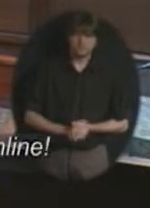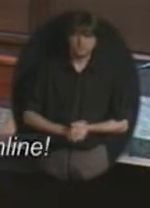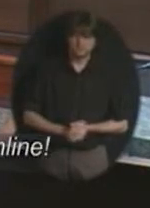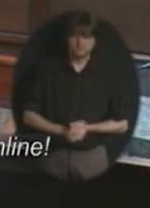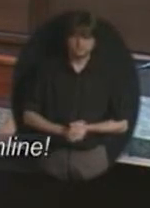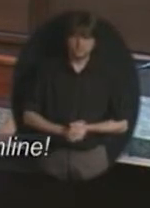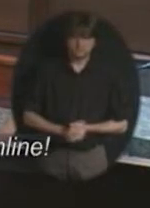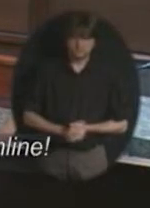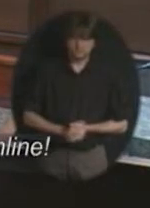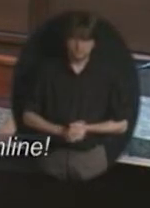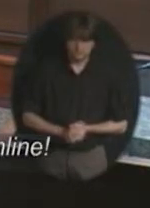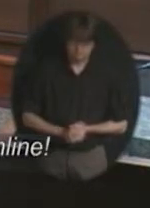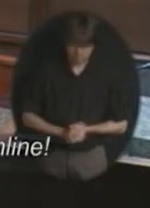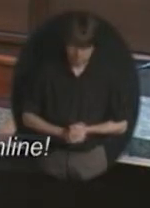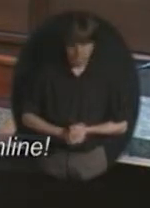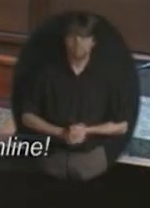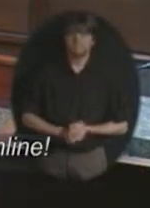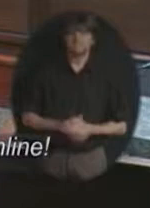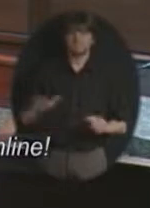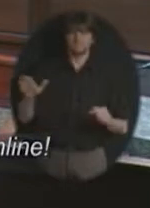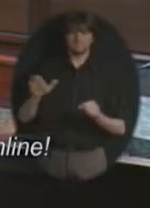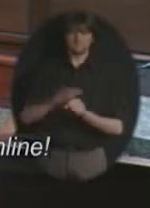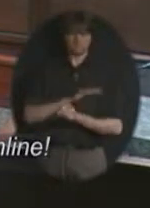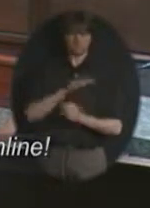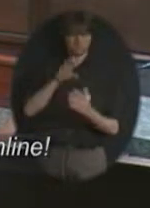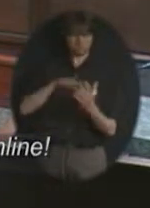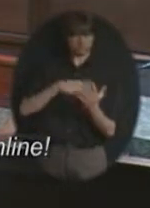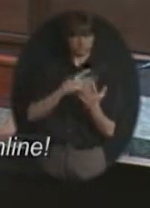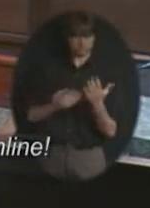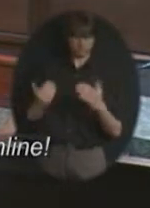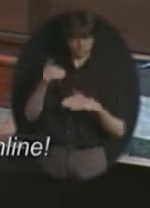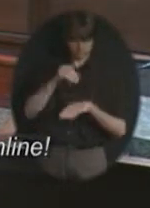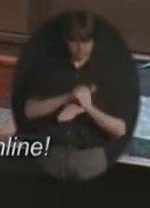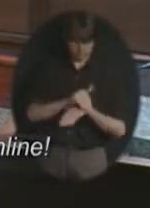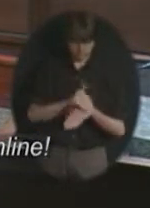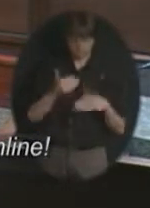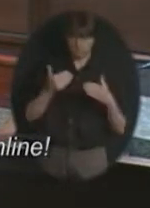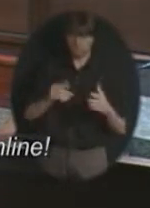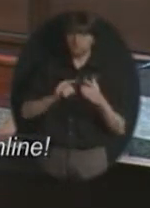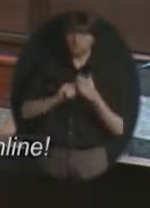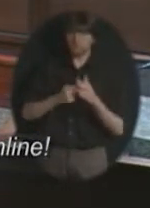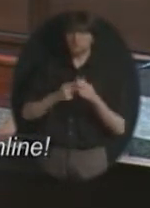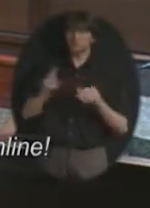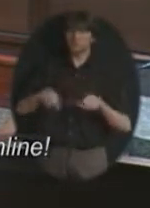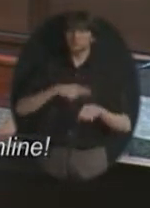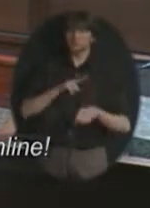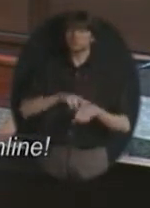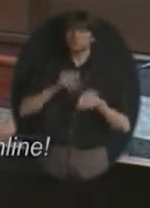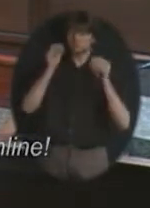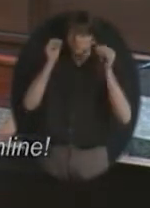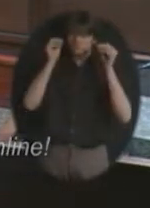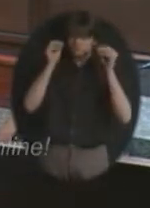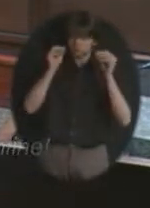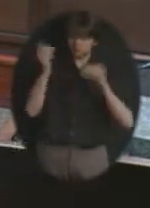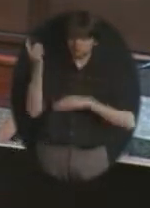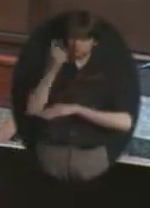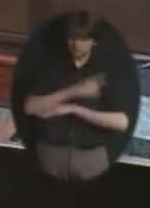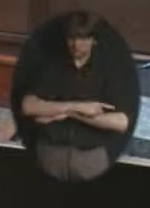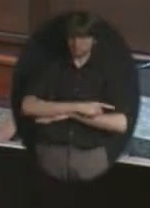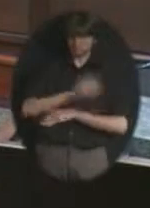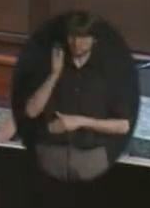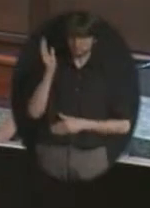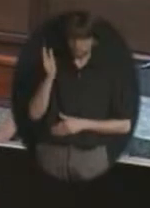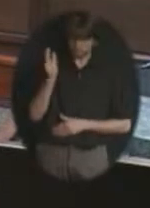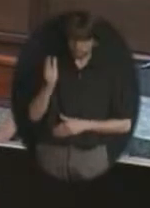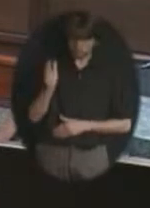We have a full agenda this evening, and we are going to start with National Teacher Day presentation. I believe